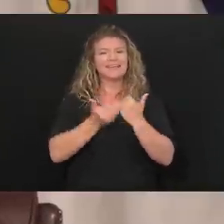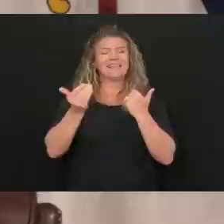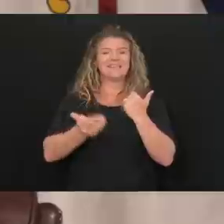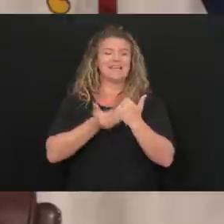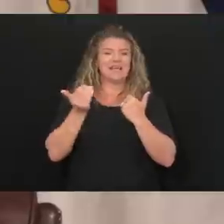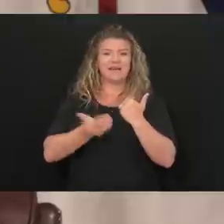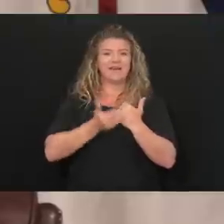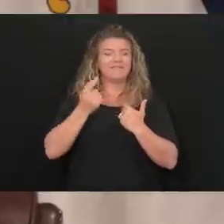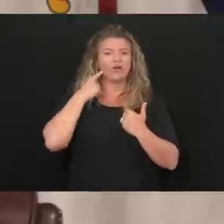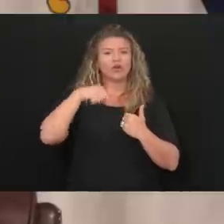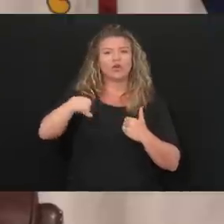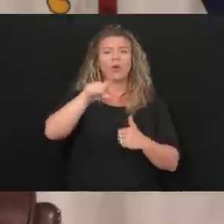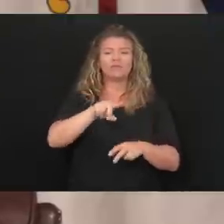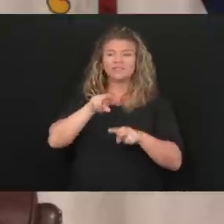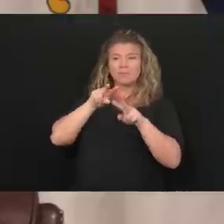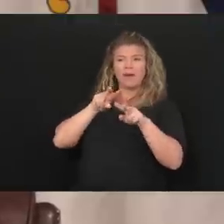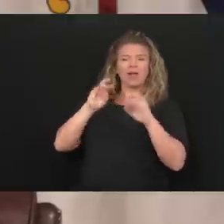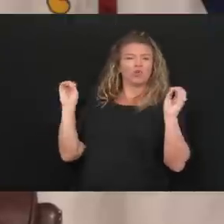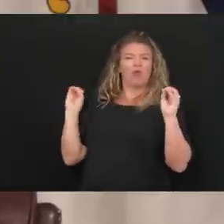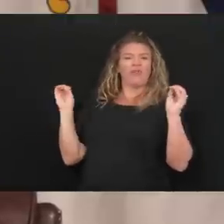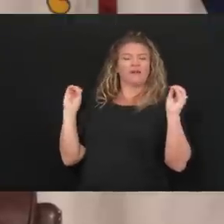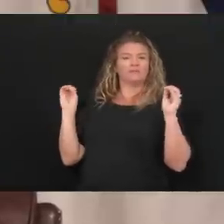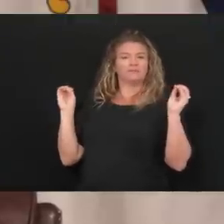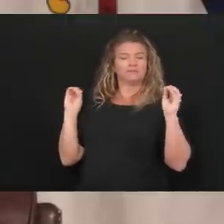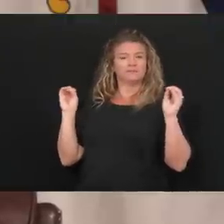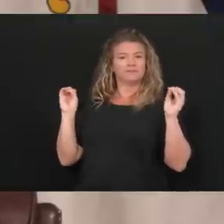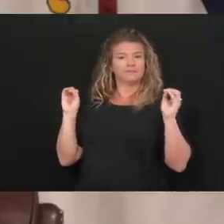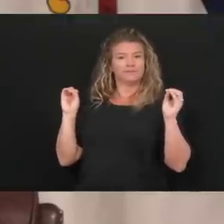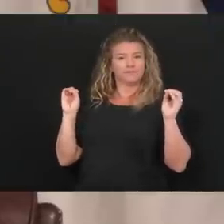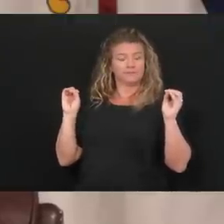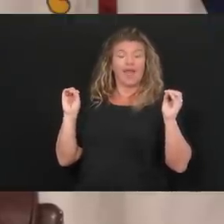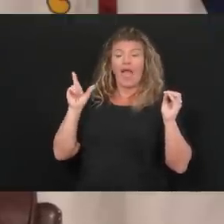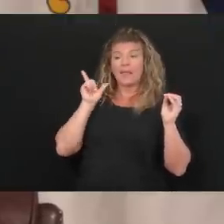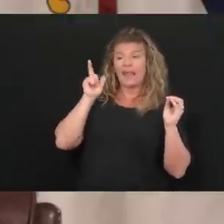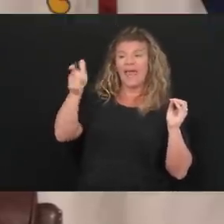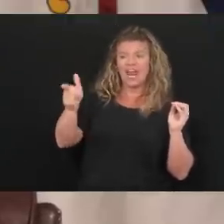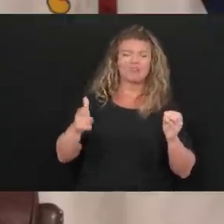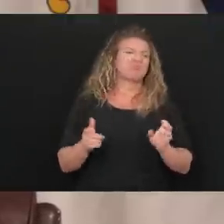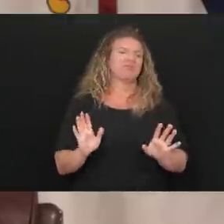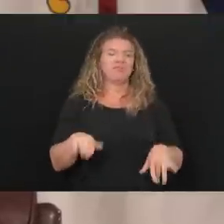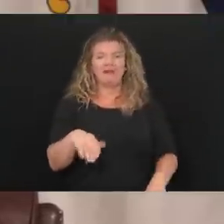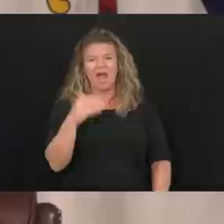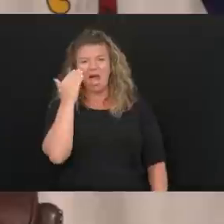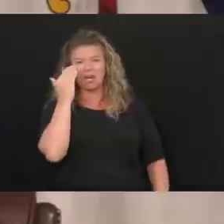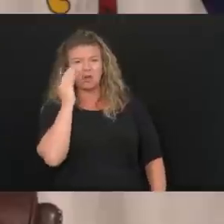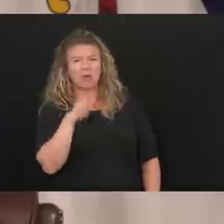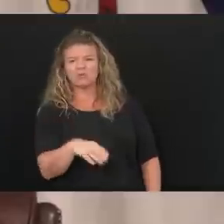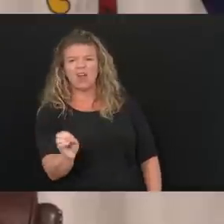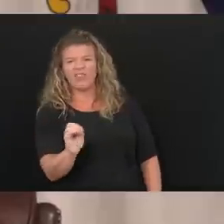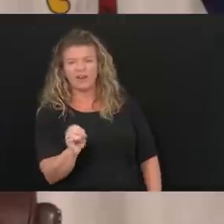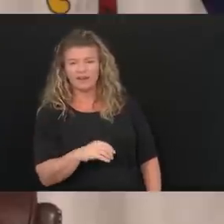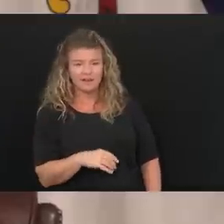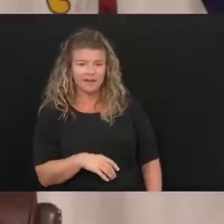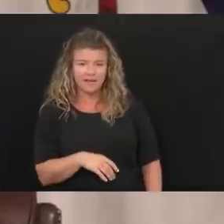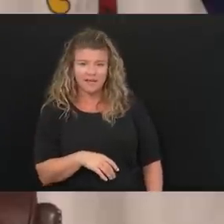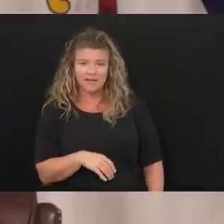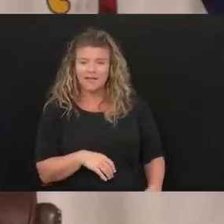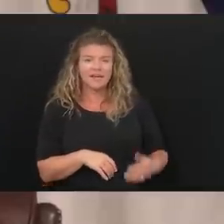uh, you know, to sit back and do nothing and then say, well, I knew that that's the way it was going to be, but, uh,